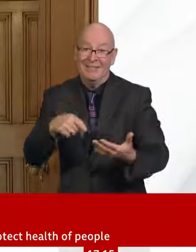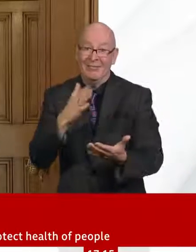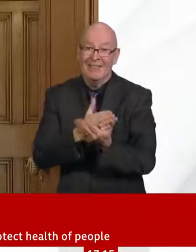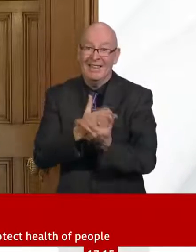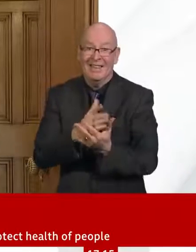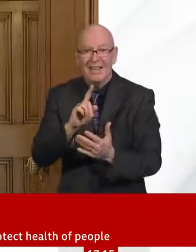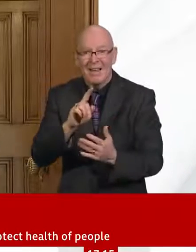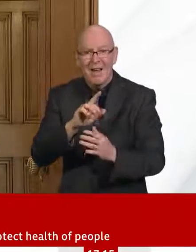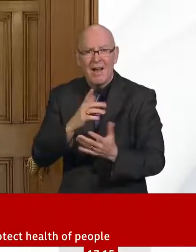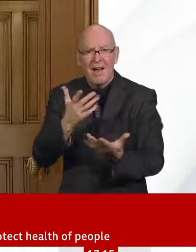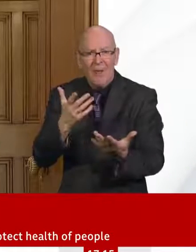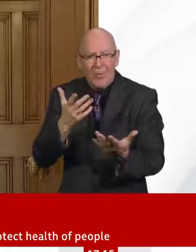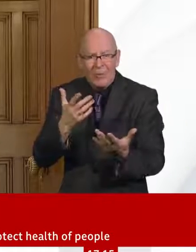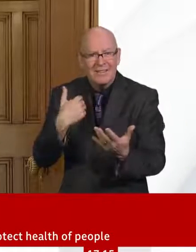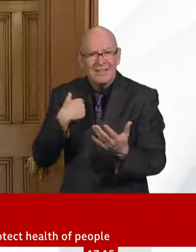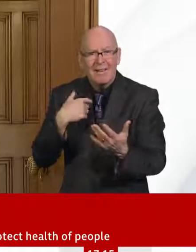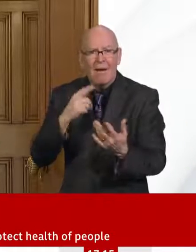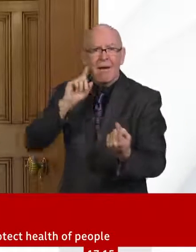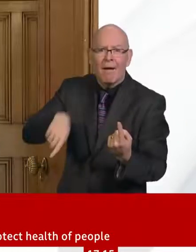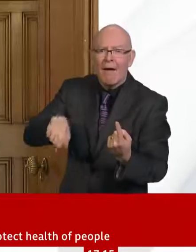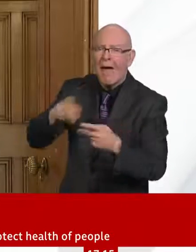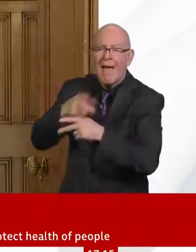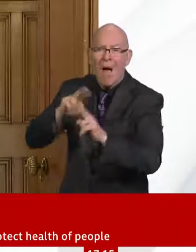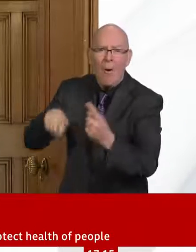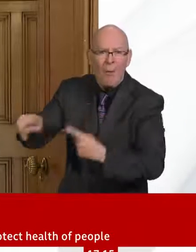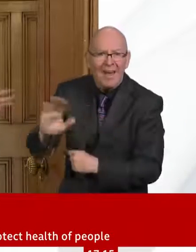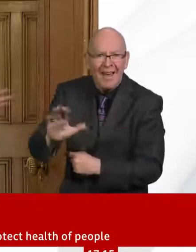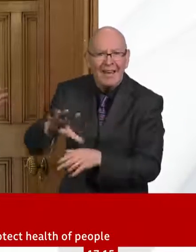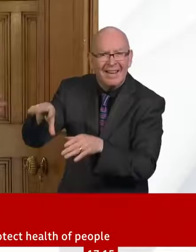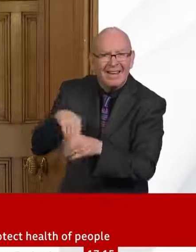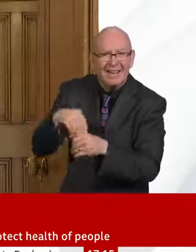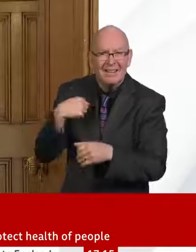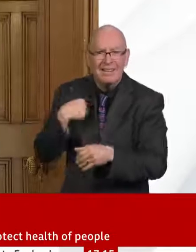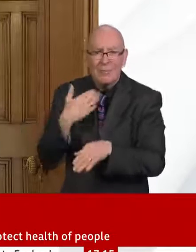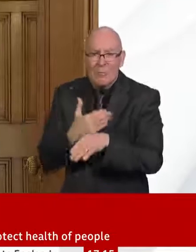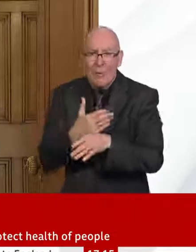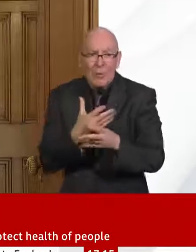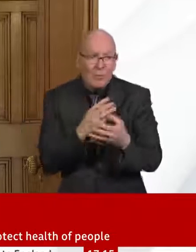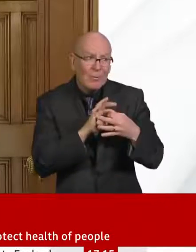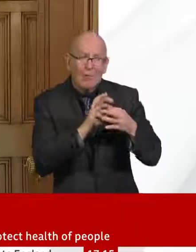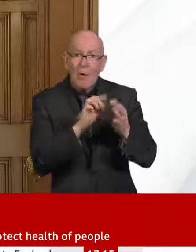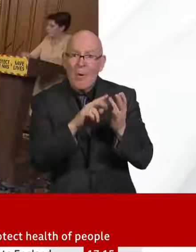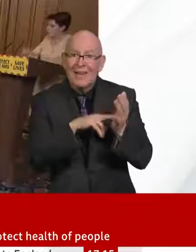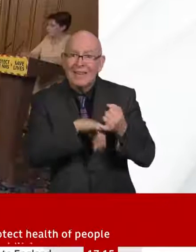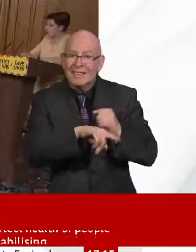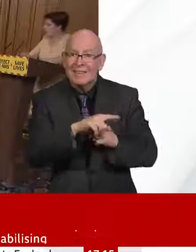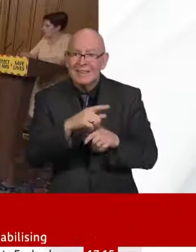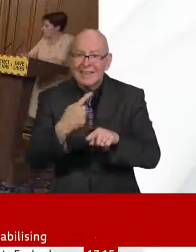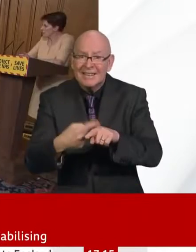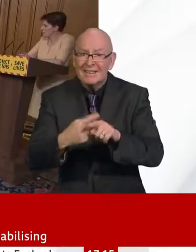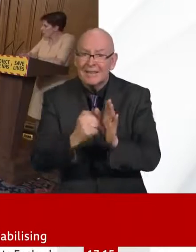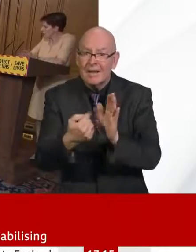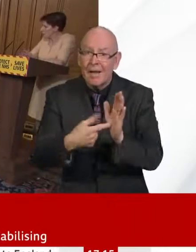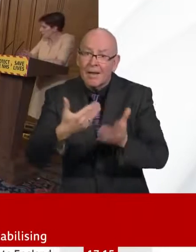logistical challenge in being able to collect that data and then make decisions based on it. But Yvonne can maybe elaborate on that point. Thank you, Chancellor. So